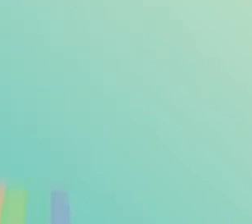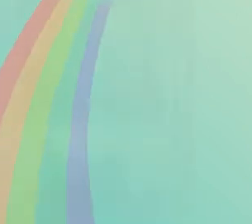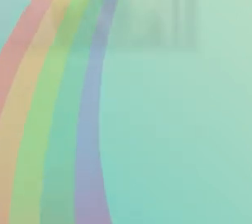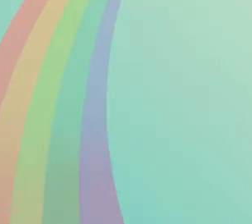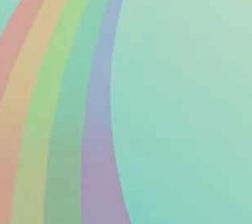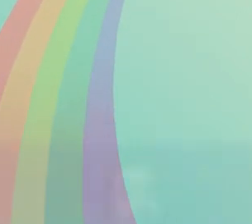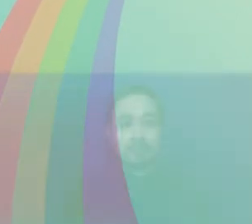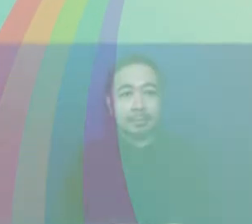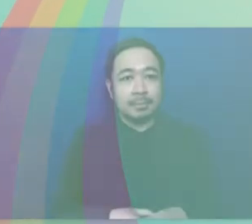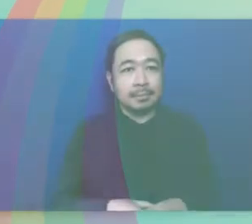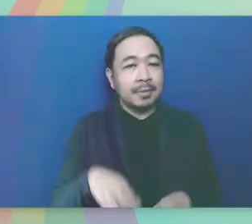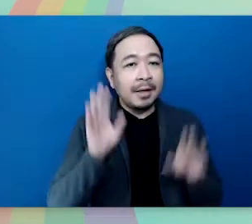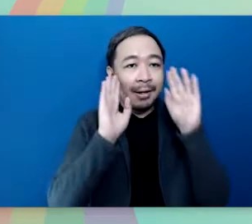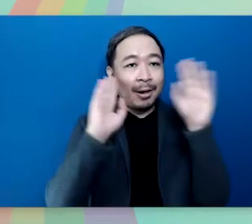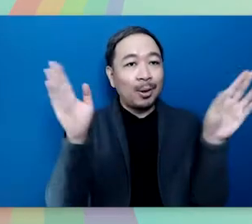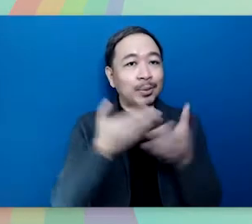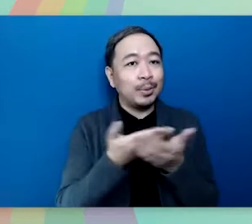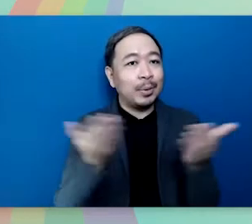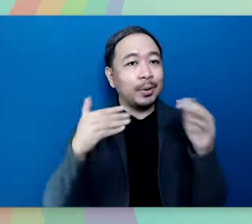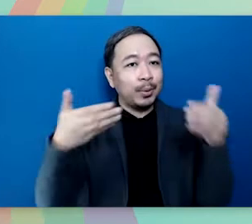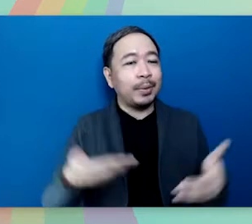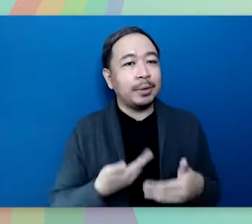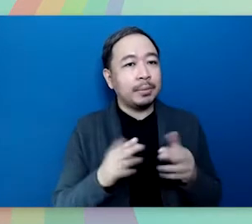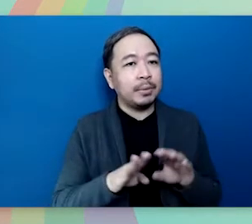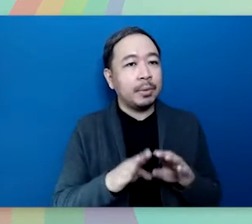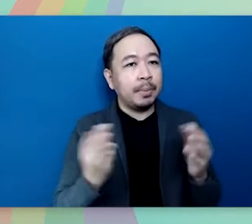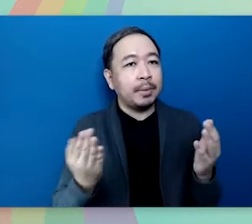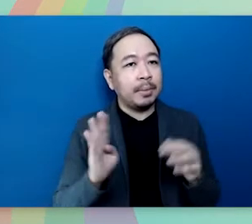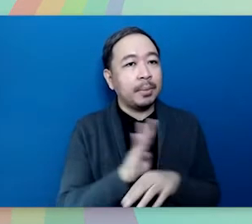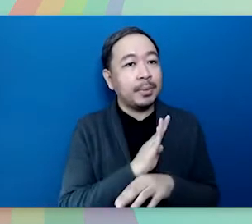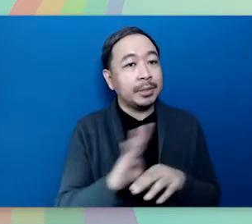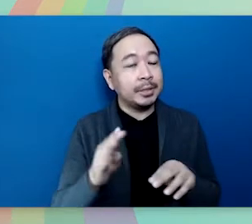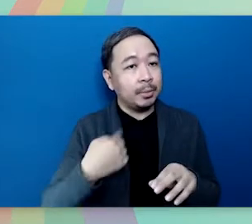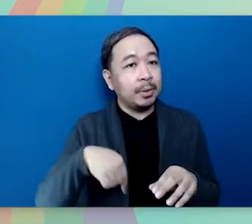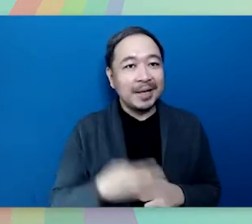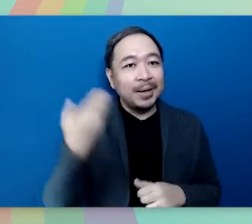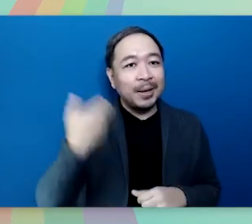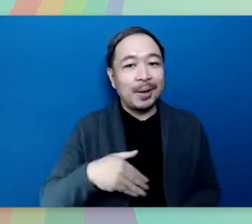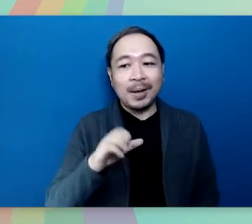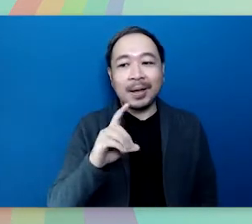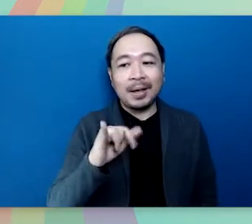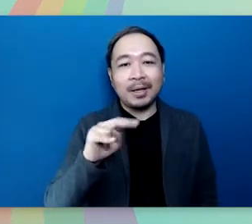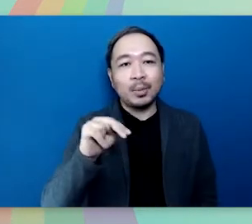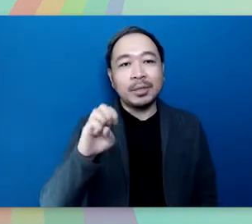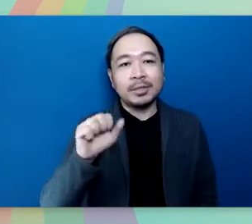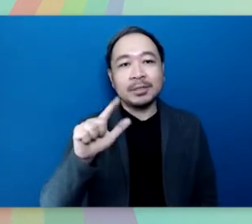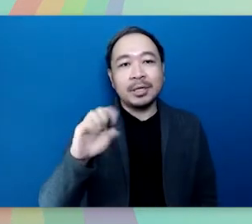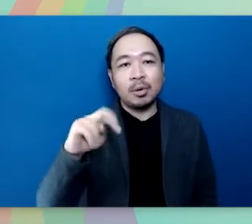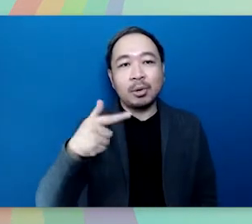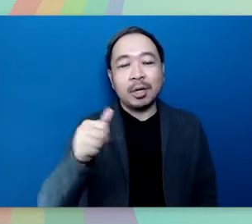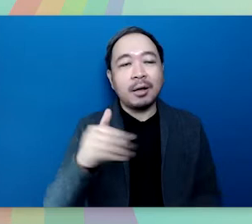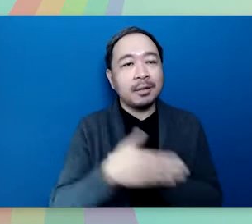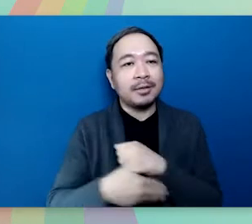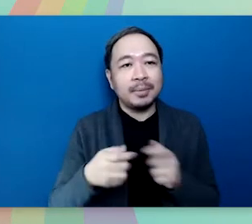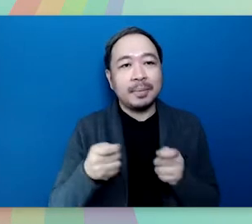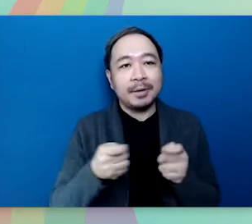good day everyone and welcome to open for business let's talk resilience i'm edwin salonga the country program manager in the philippines of the